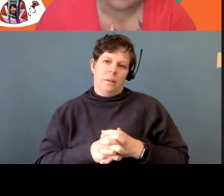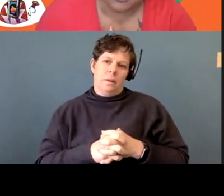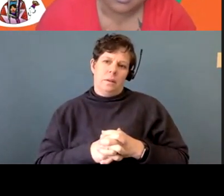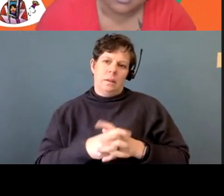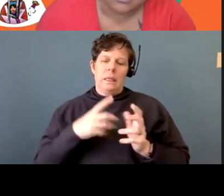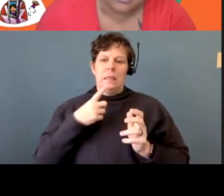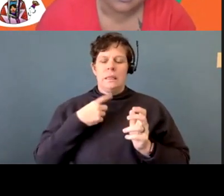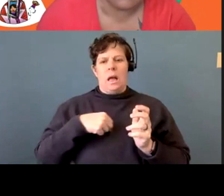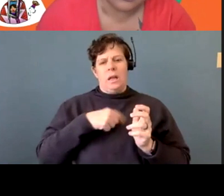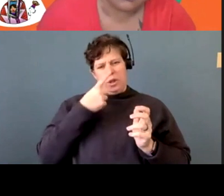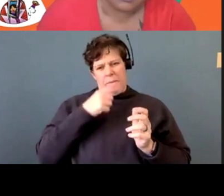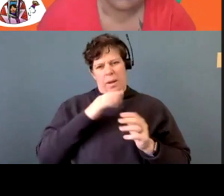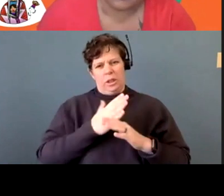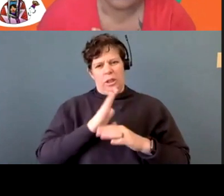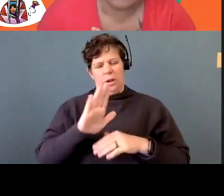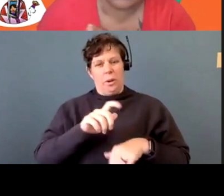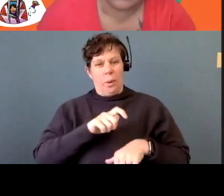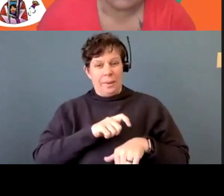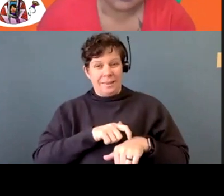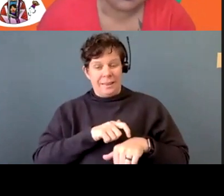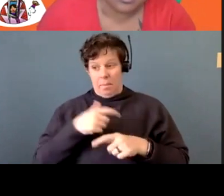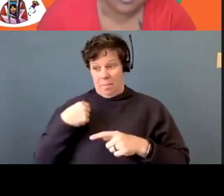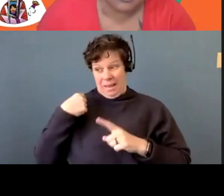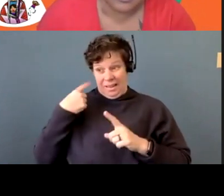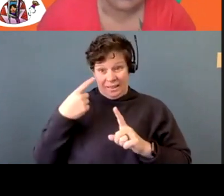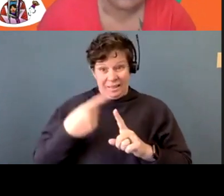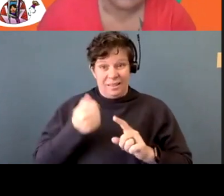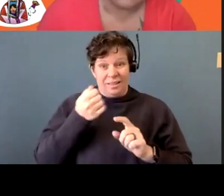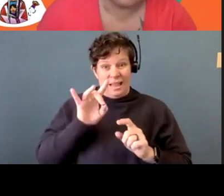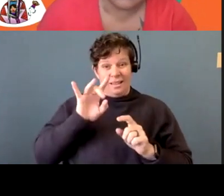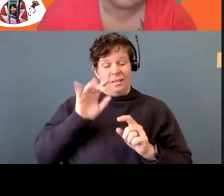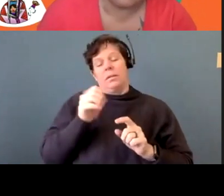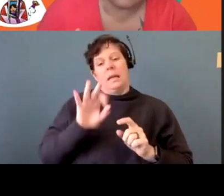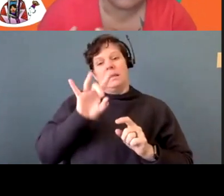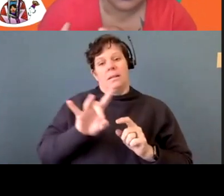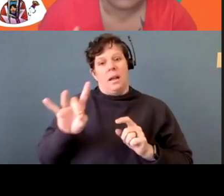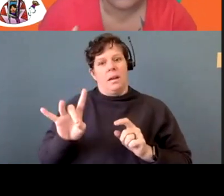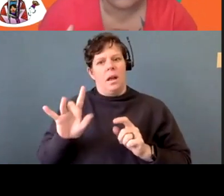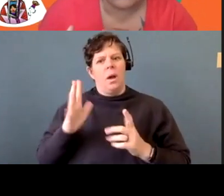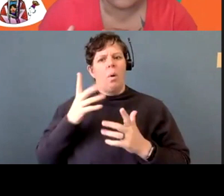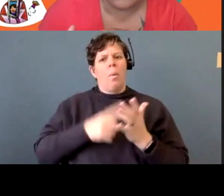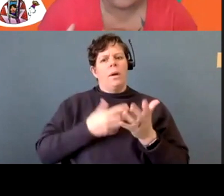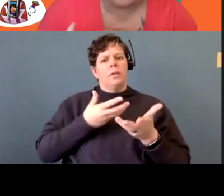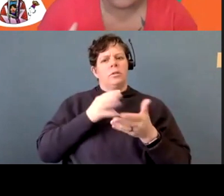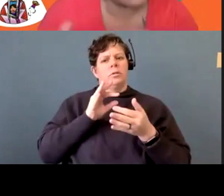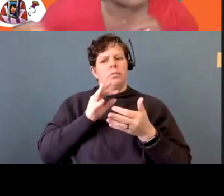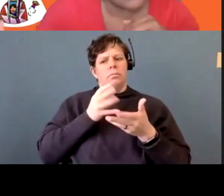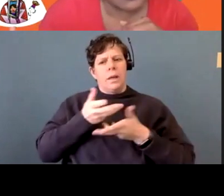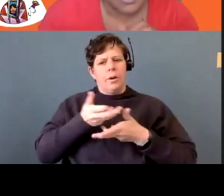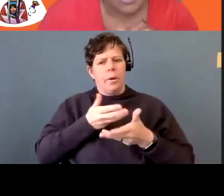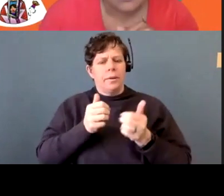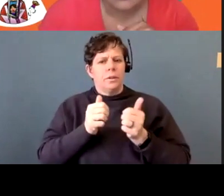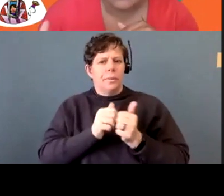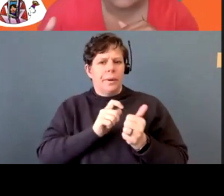your experiences is like with law enforcement, with victim service providers, when, when you have to, when so much